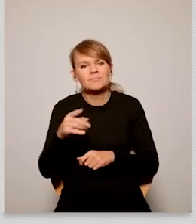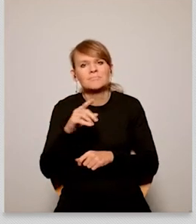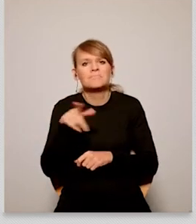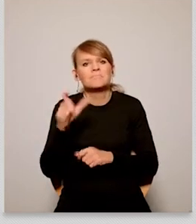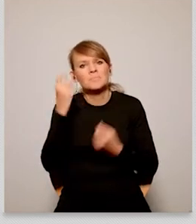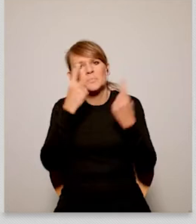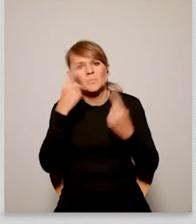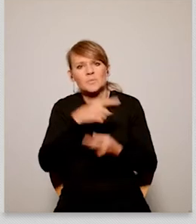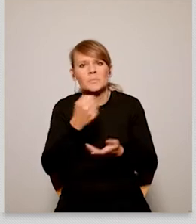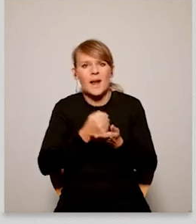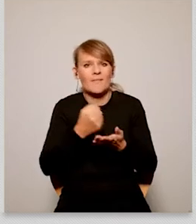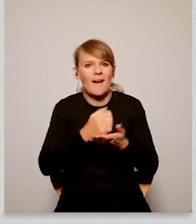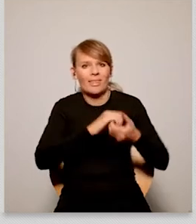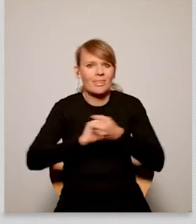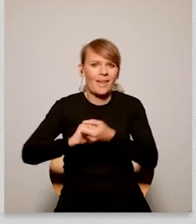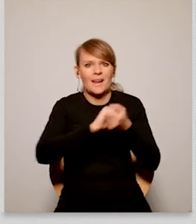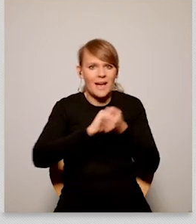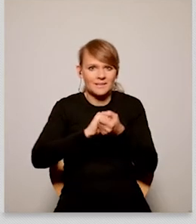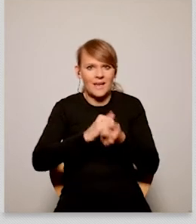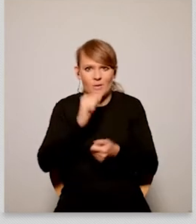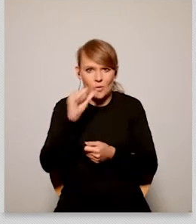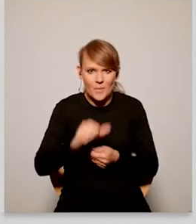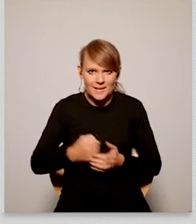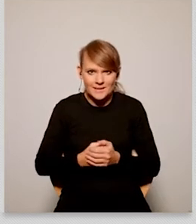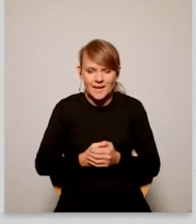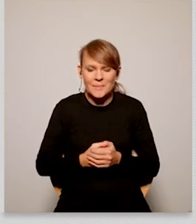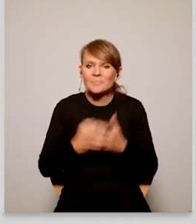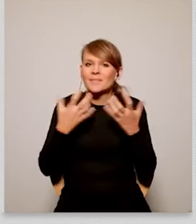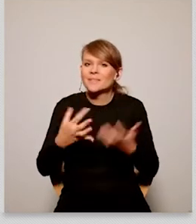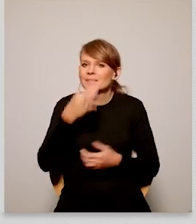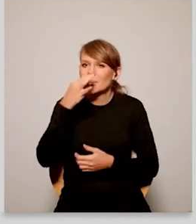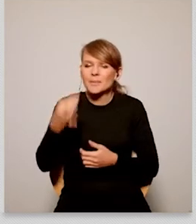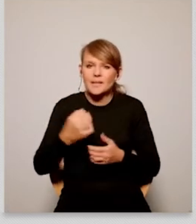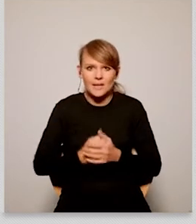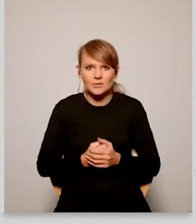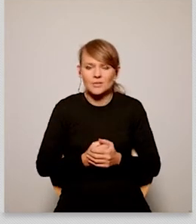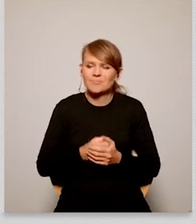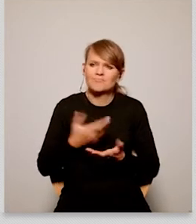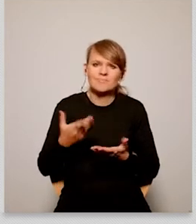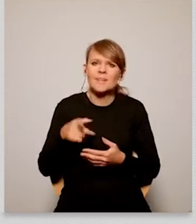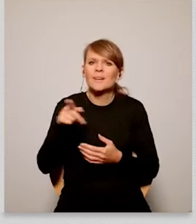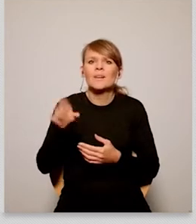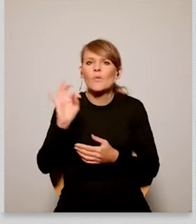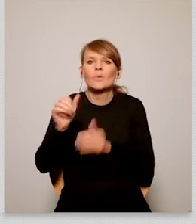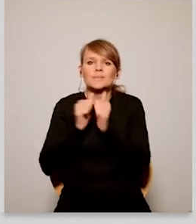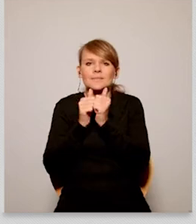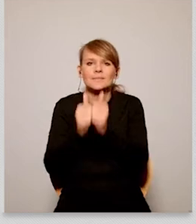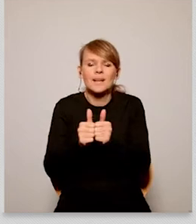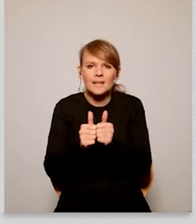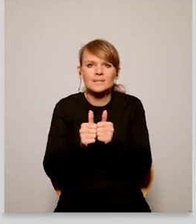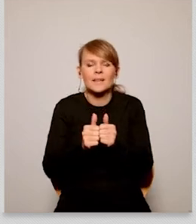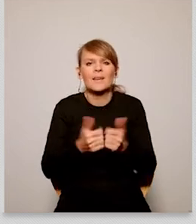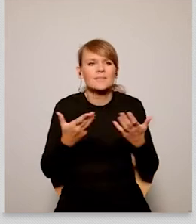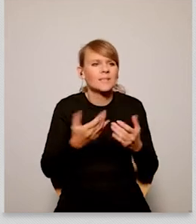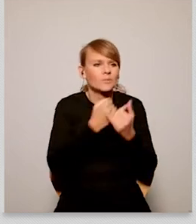the institute has done some research on how polish people approach the activities of the